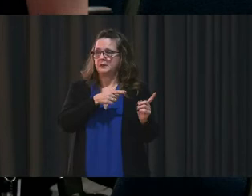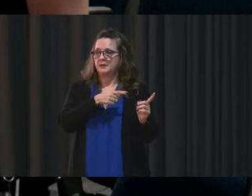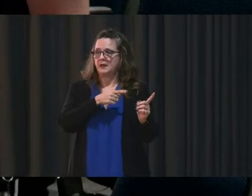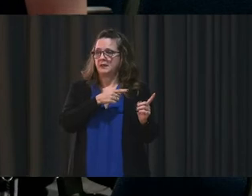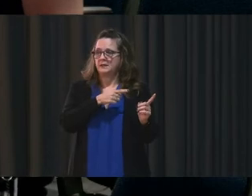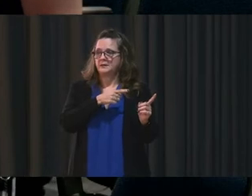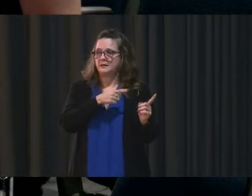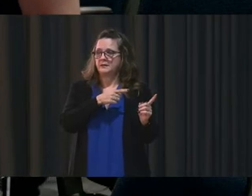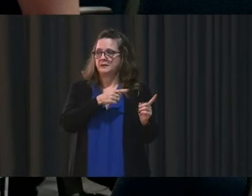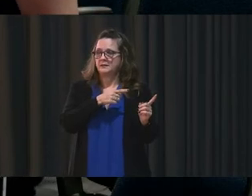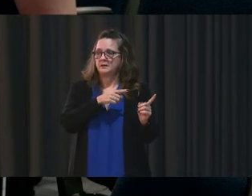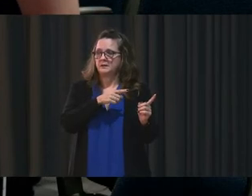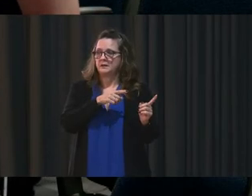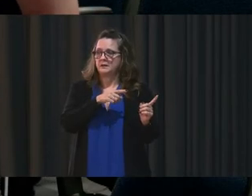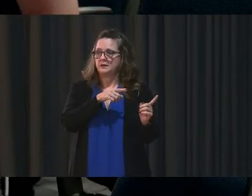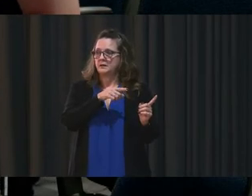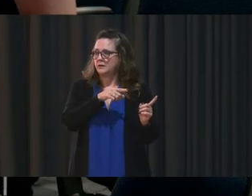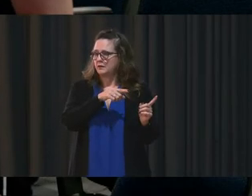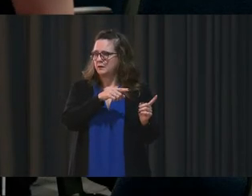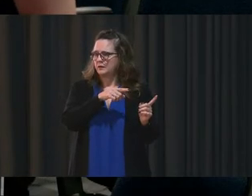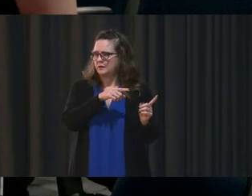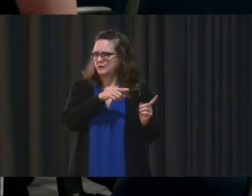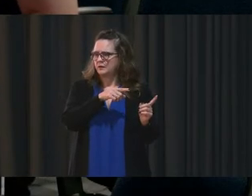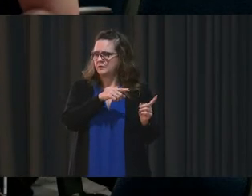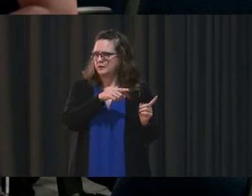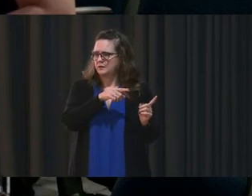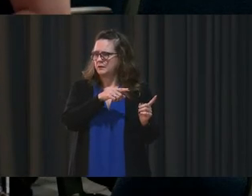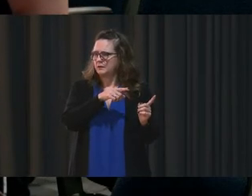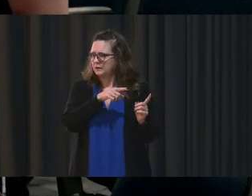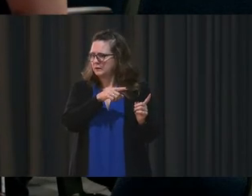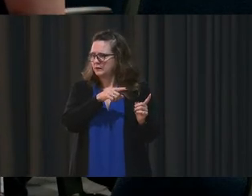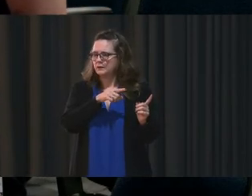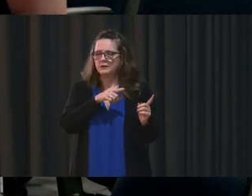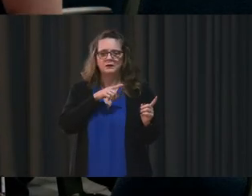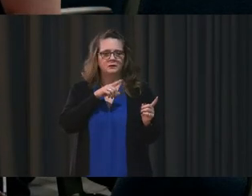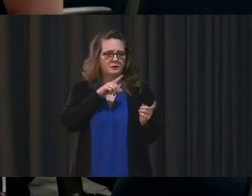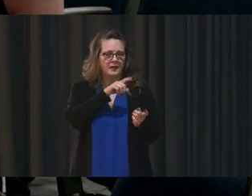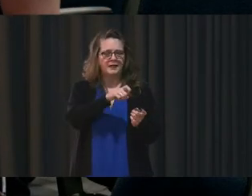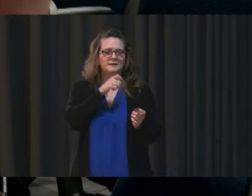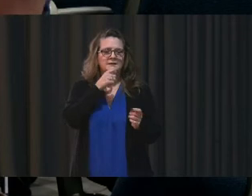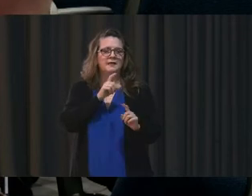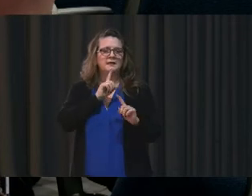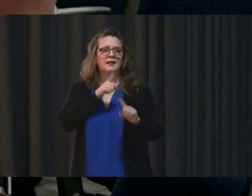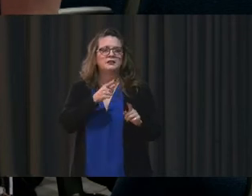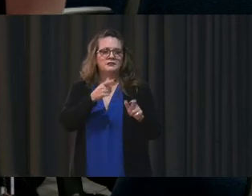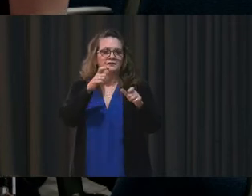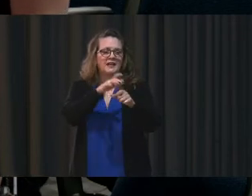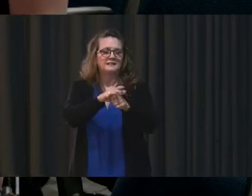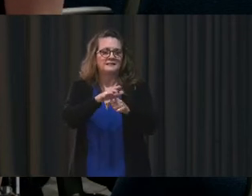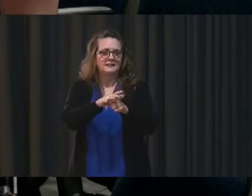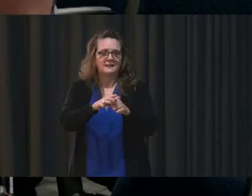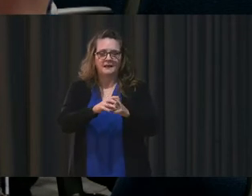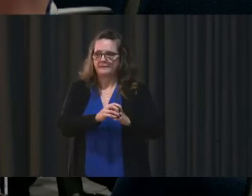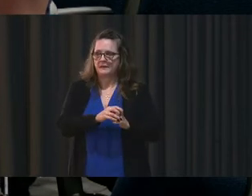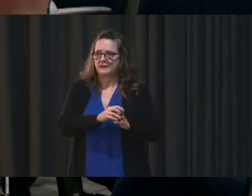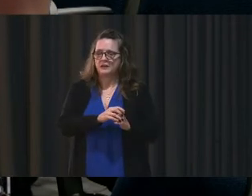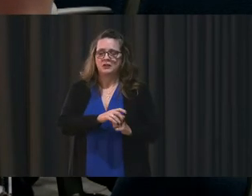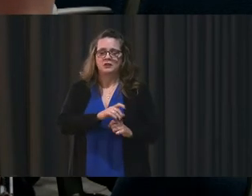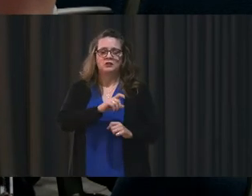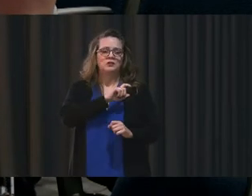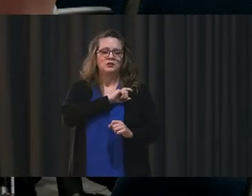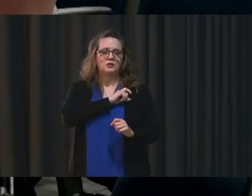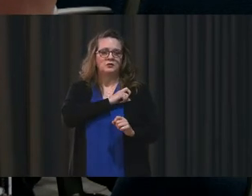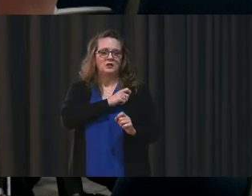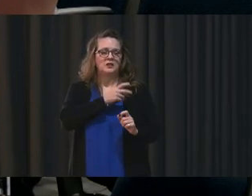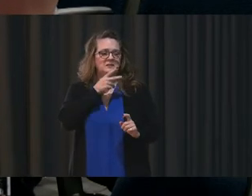security guard was asking for his name or trying to get a response out of him, and he didn't say anything, so the security guard assaulted him,